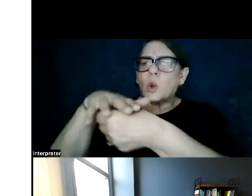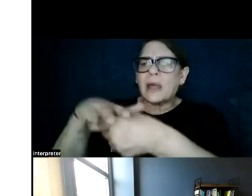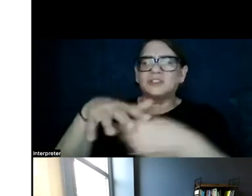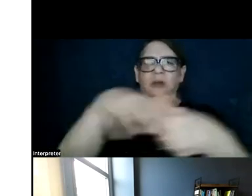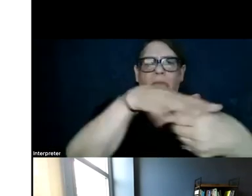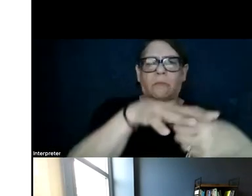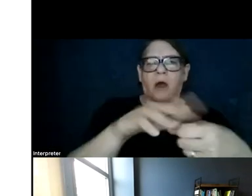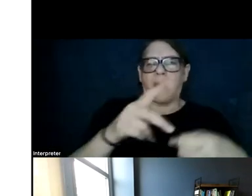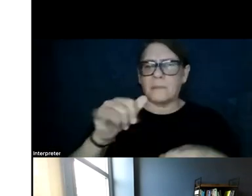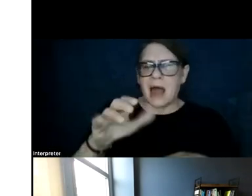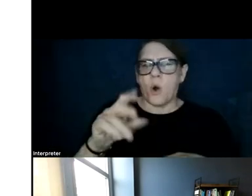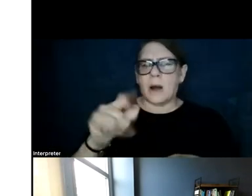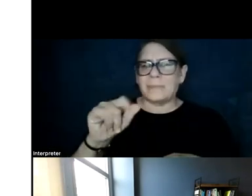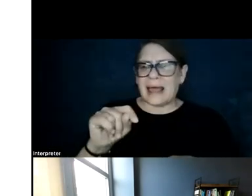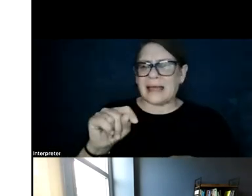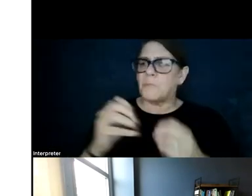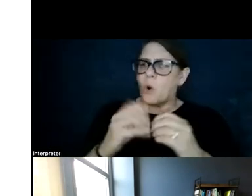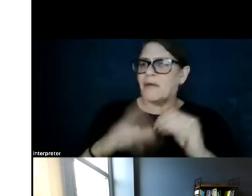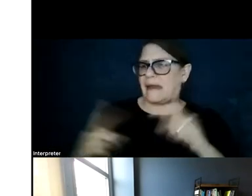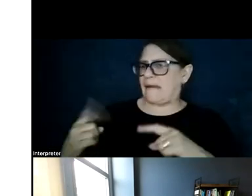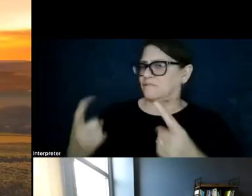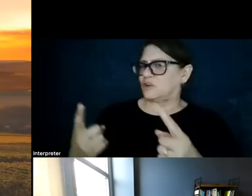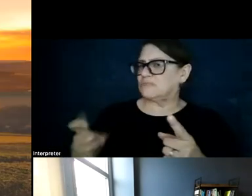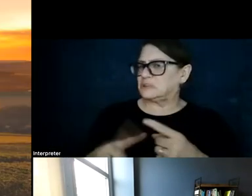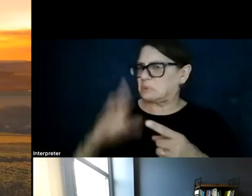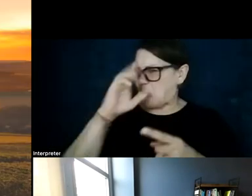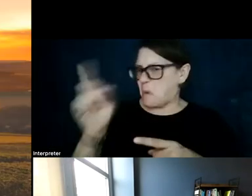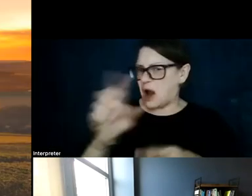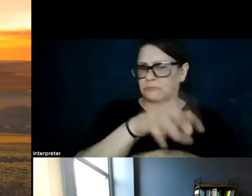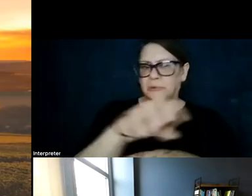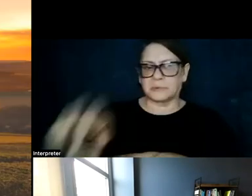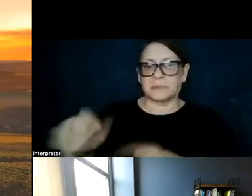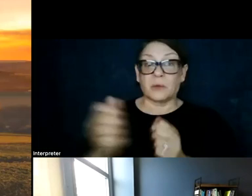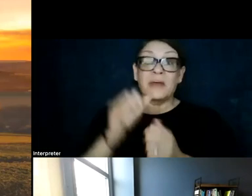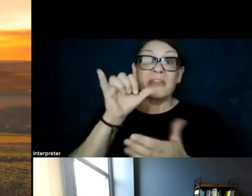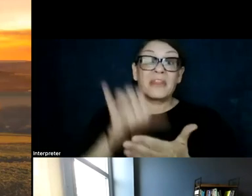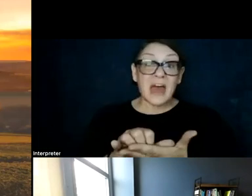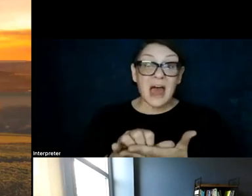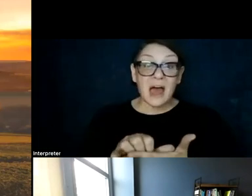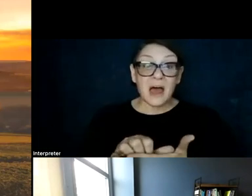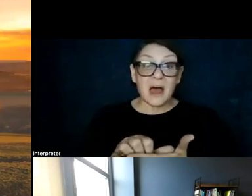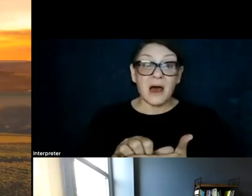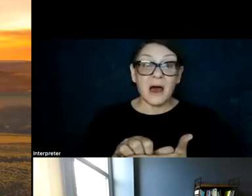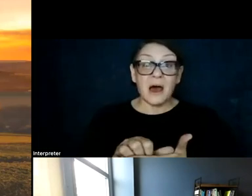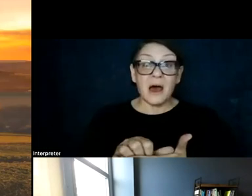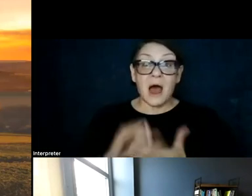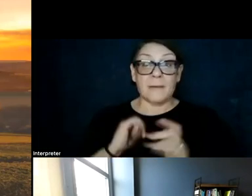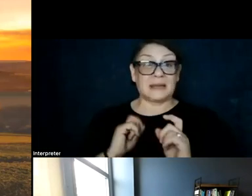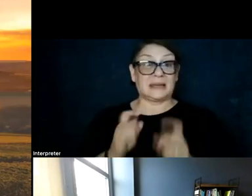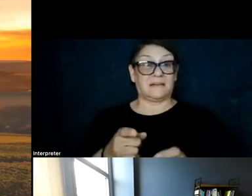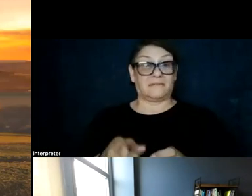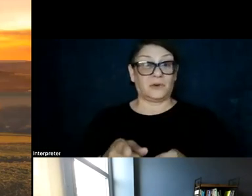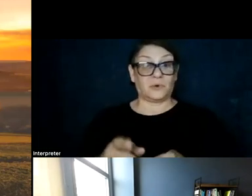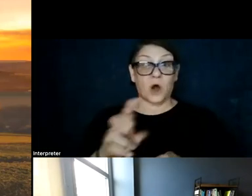power plants more than ever before. And with that, I'm going to give you a